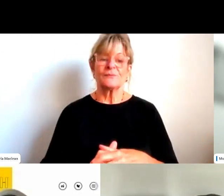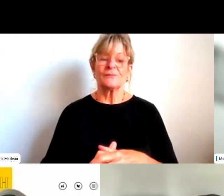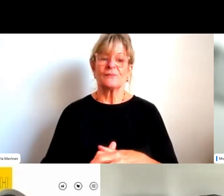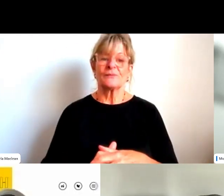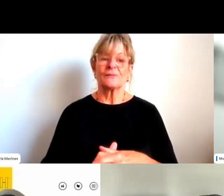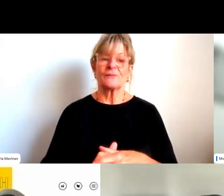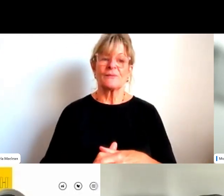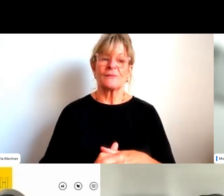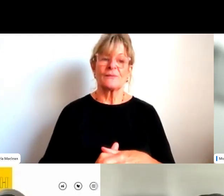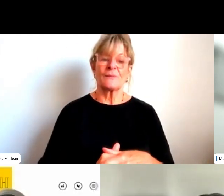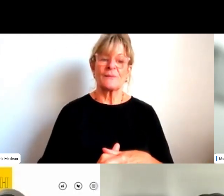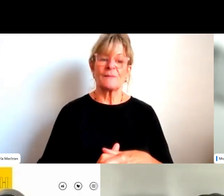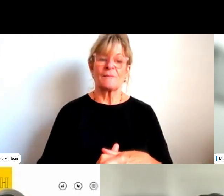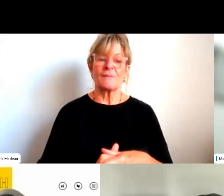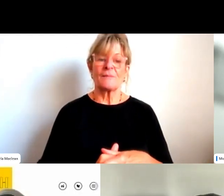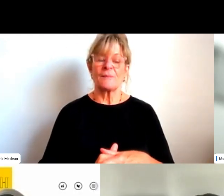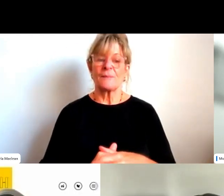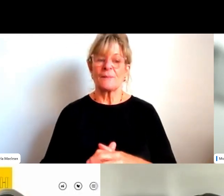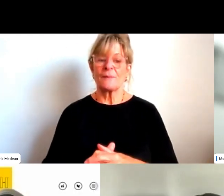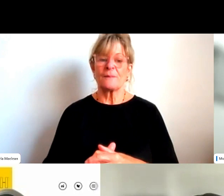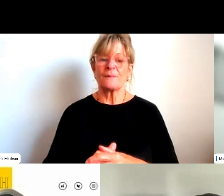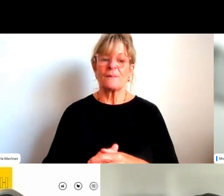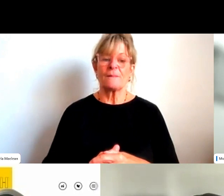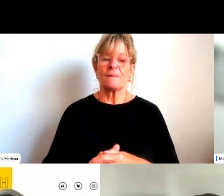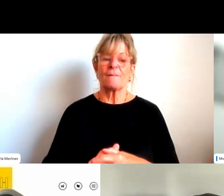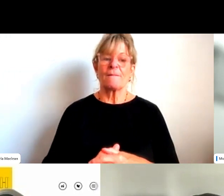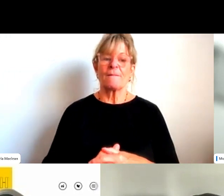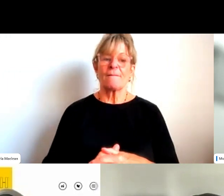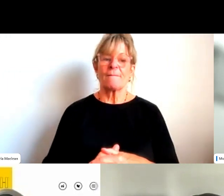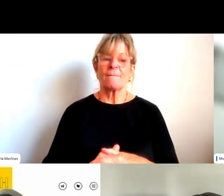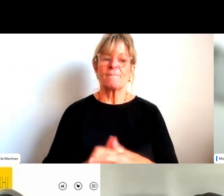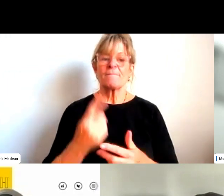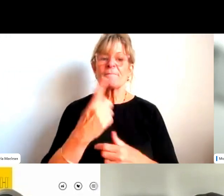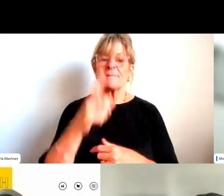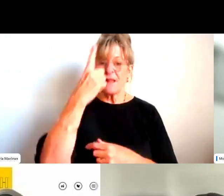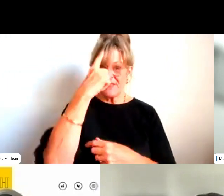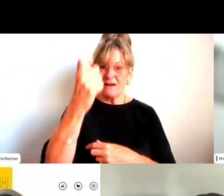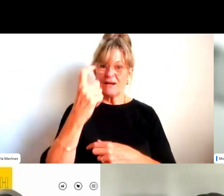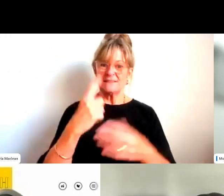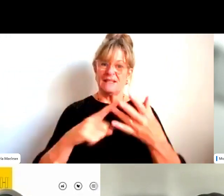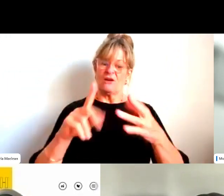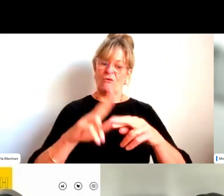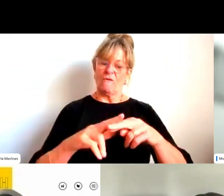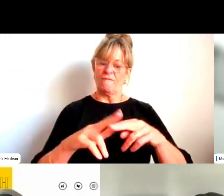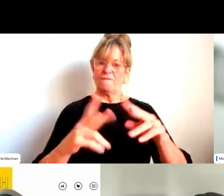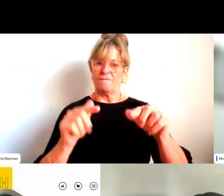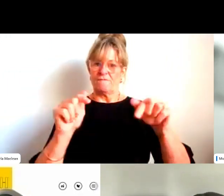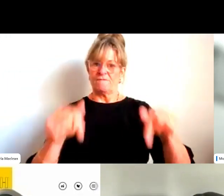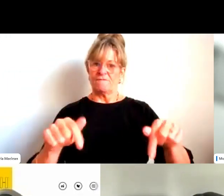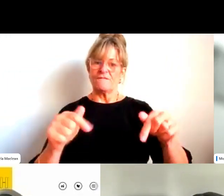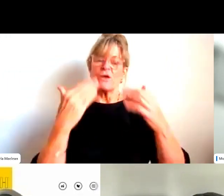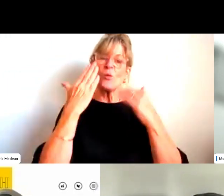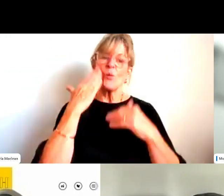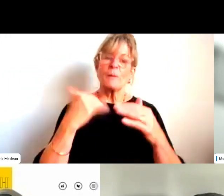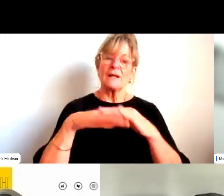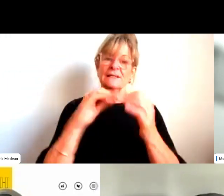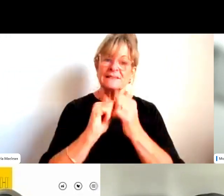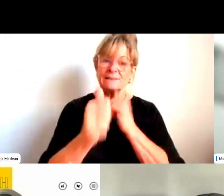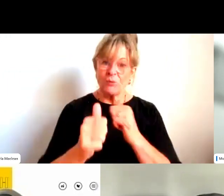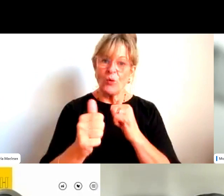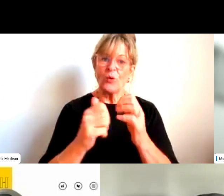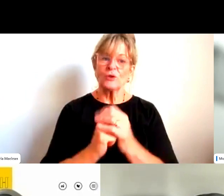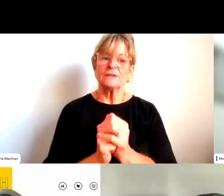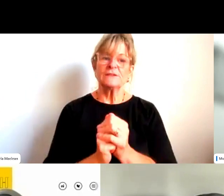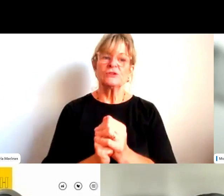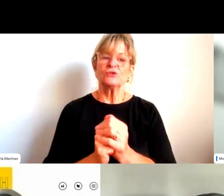The Change Our Game initiative for the Office for Women in Sport and Recreation aims at level the playing field for women